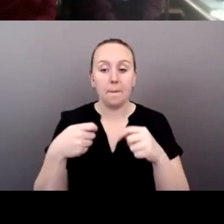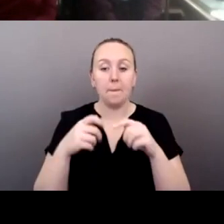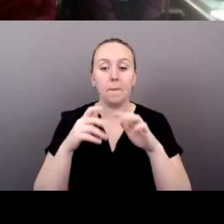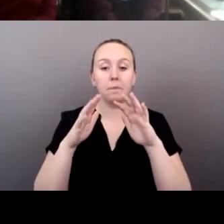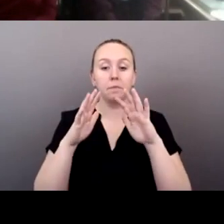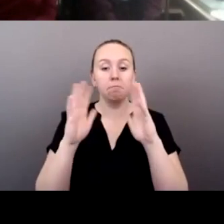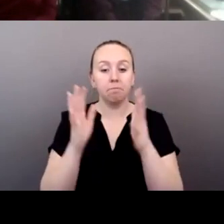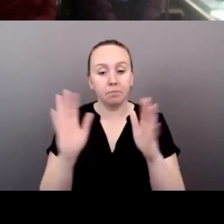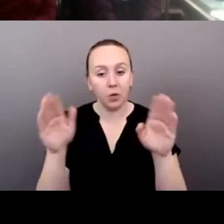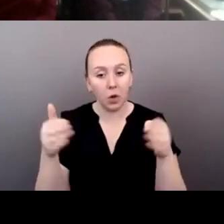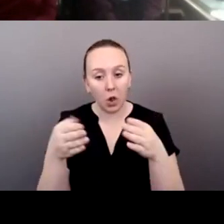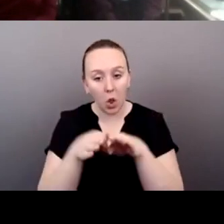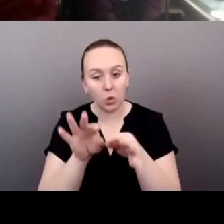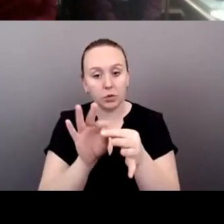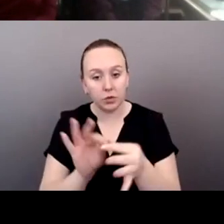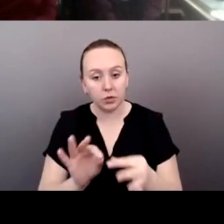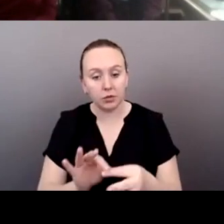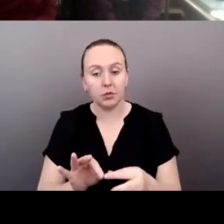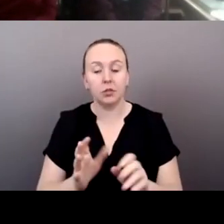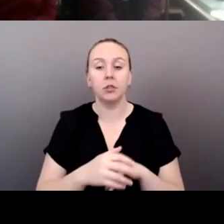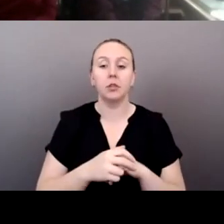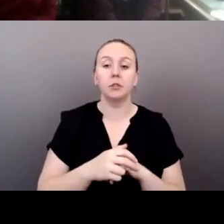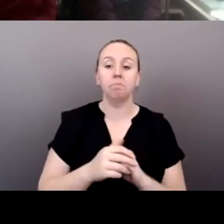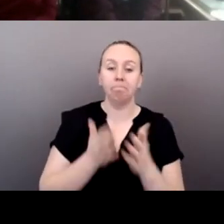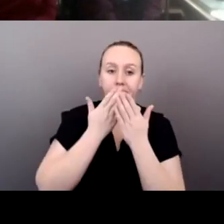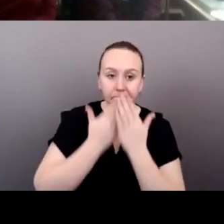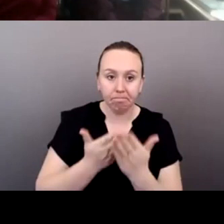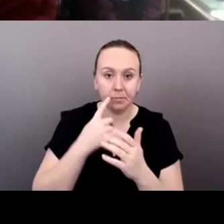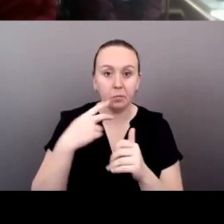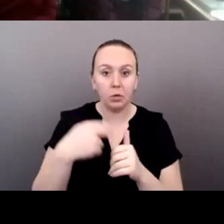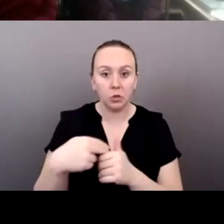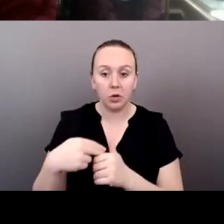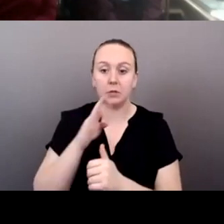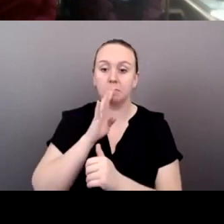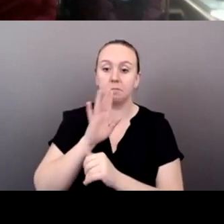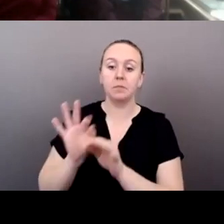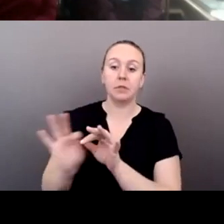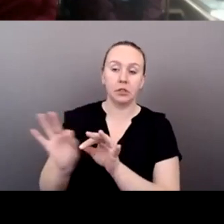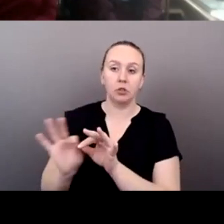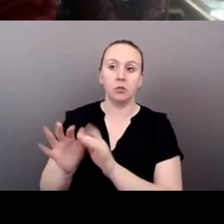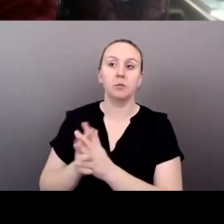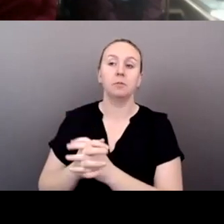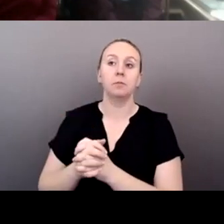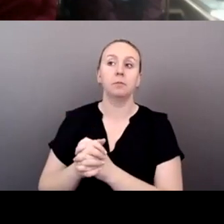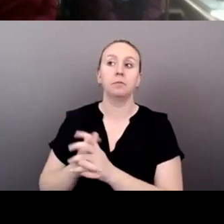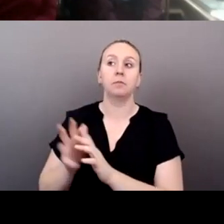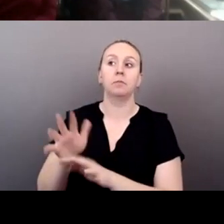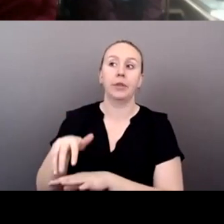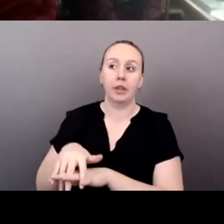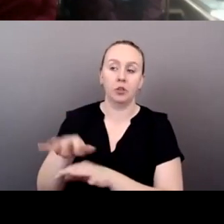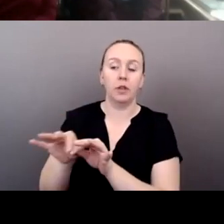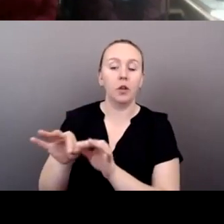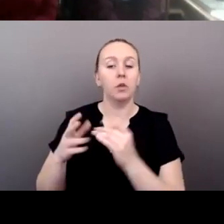uh, Kamakas, Katsya, Yaudeep. Thank you for being here. talks, he was talks. Today is a good day. It's a principle that I've learned